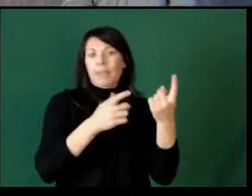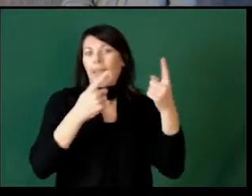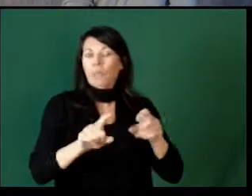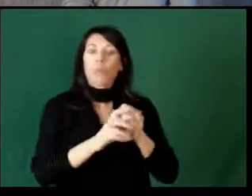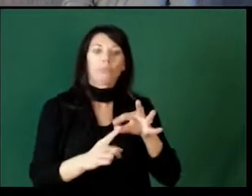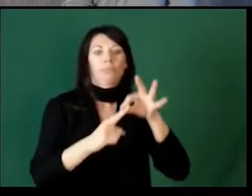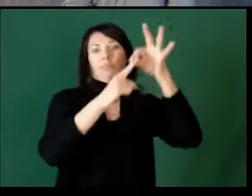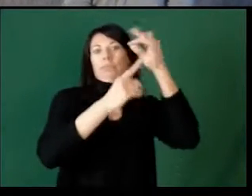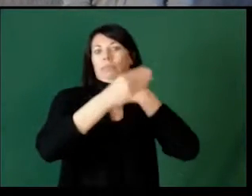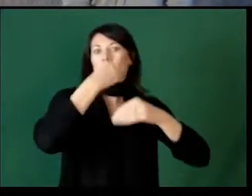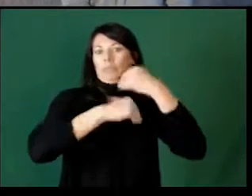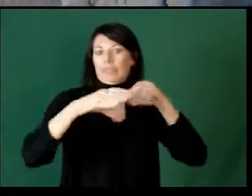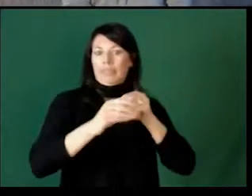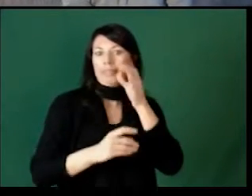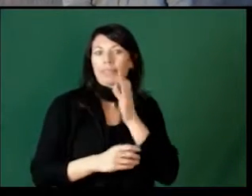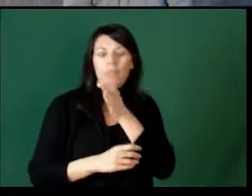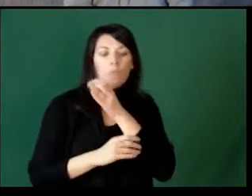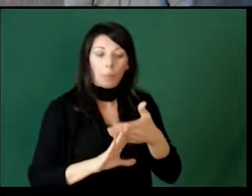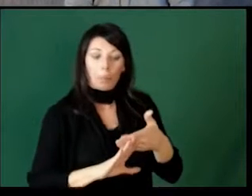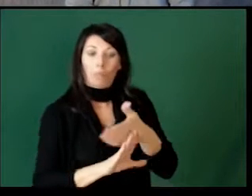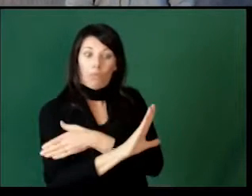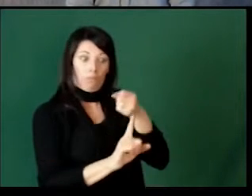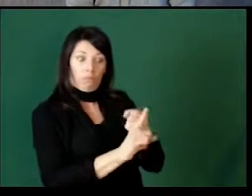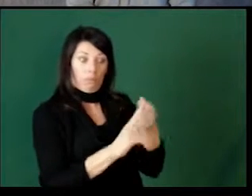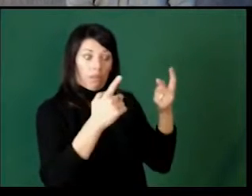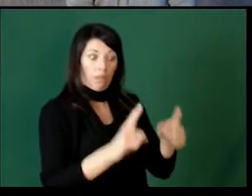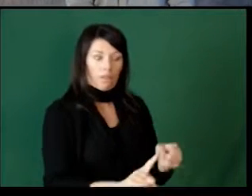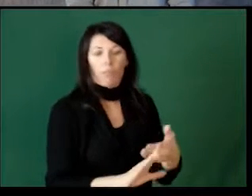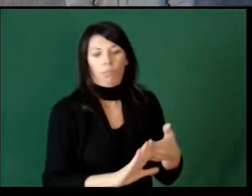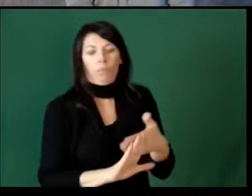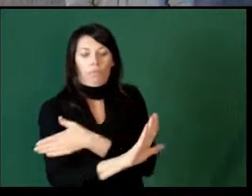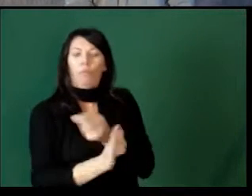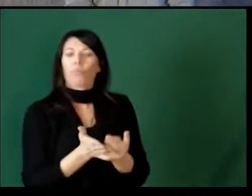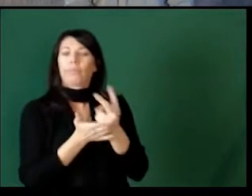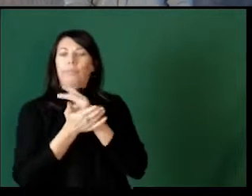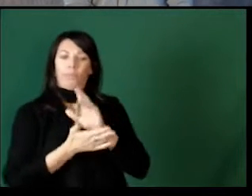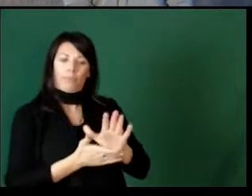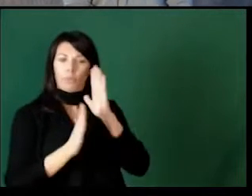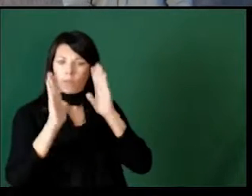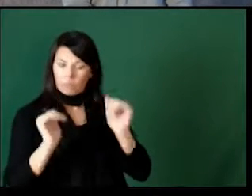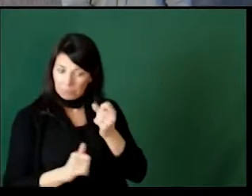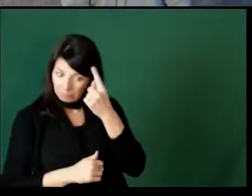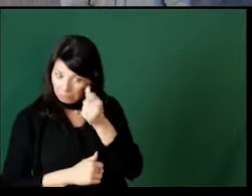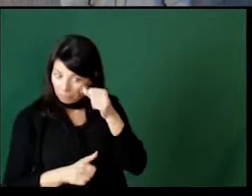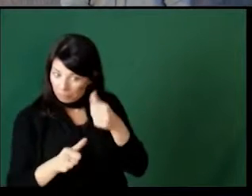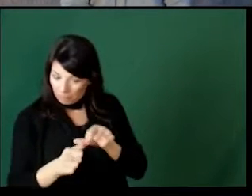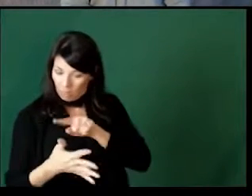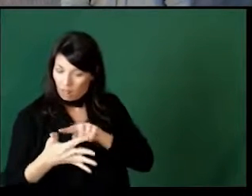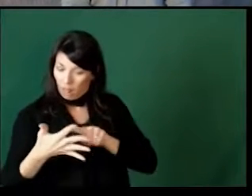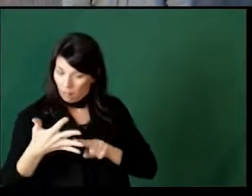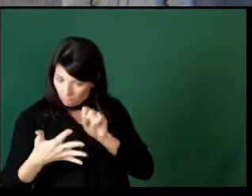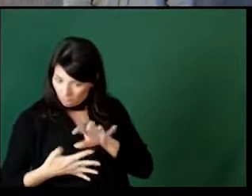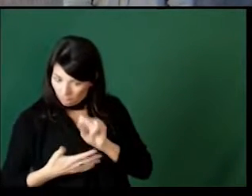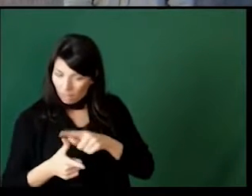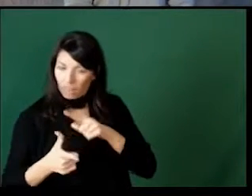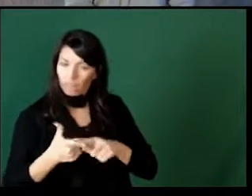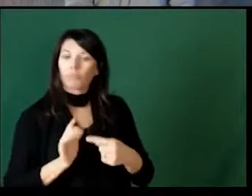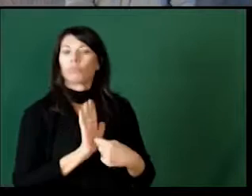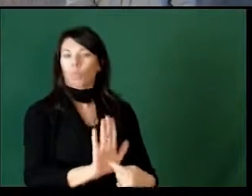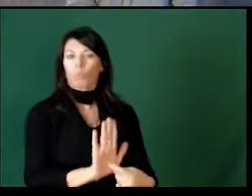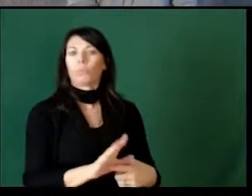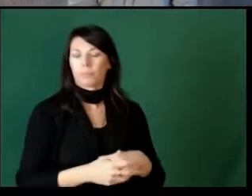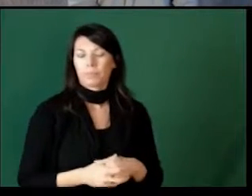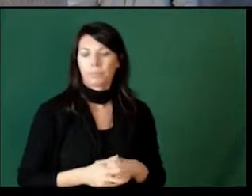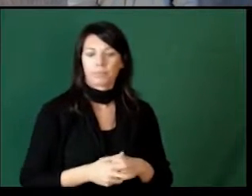a special luncheon in the cafeteria, reviewing those expectations prior to those events helps students know what they need to do and show those positives.